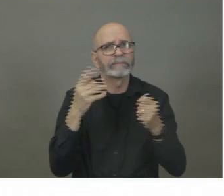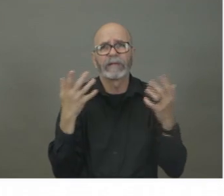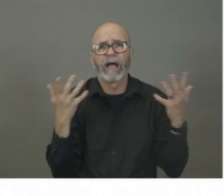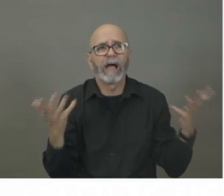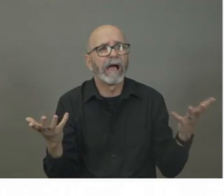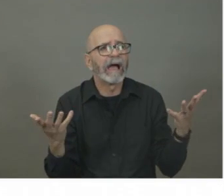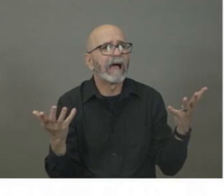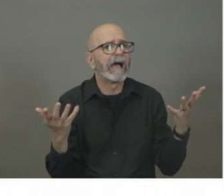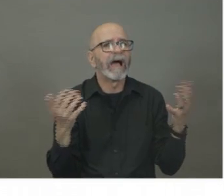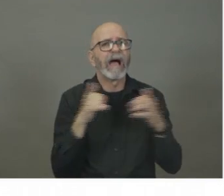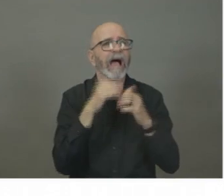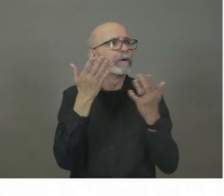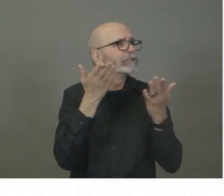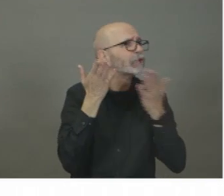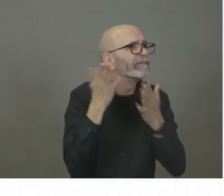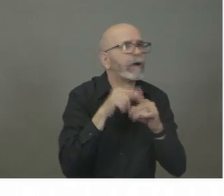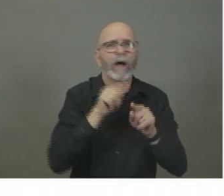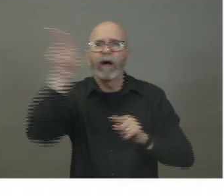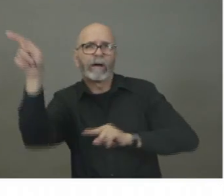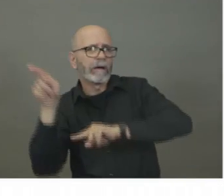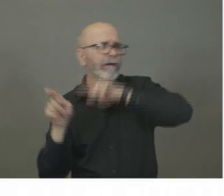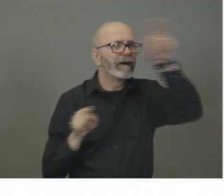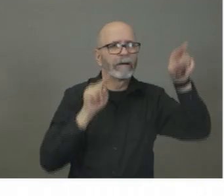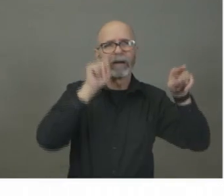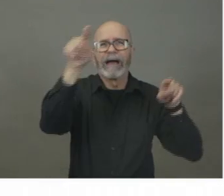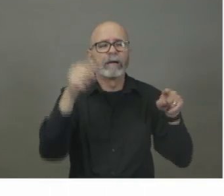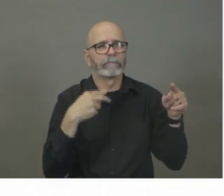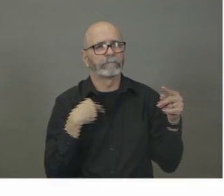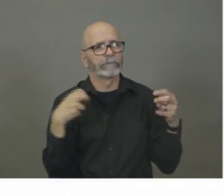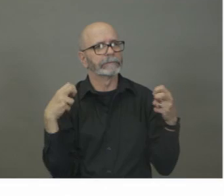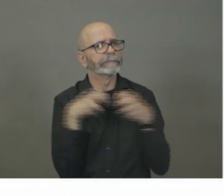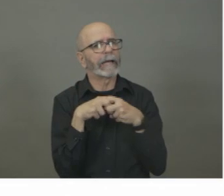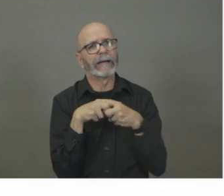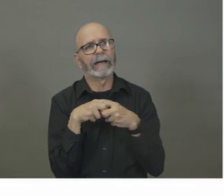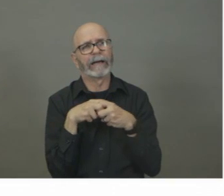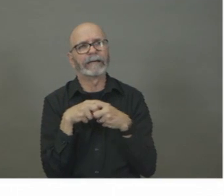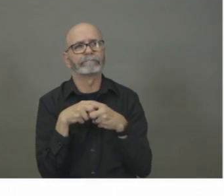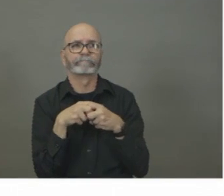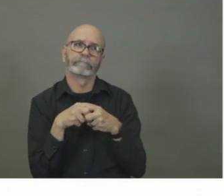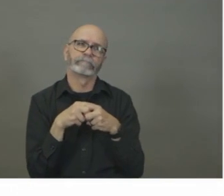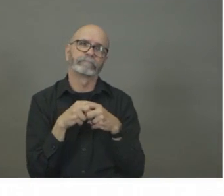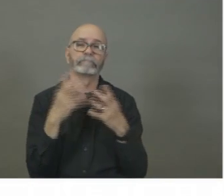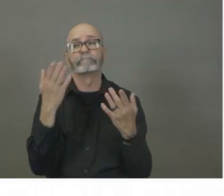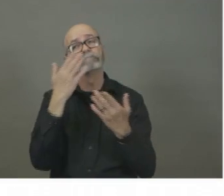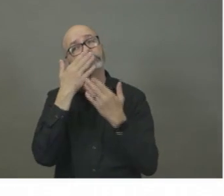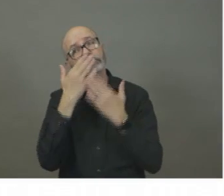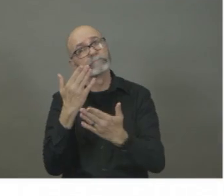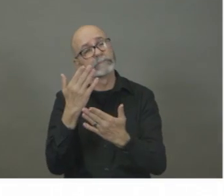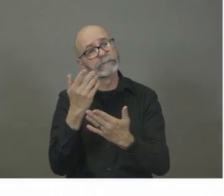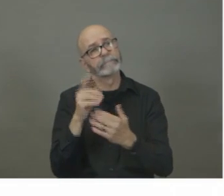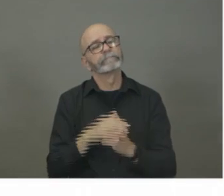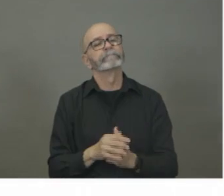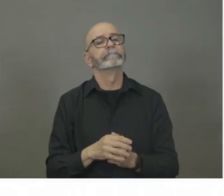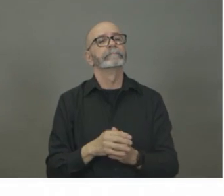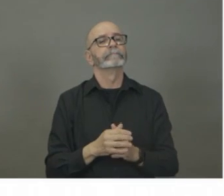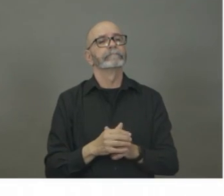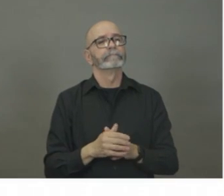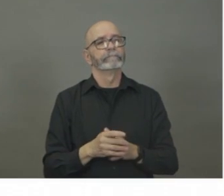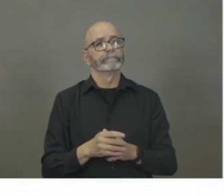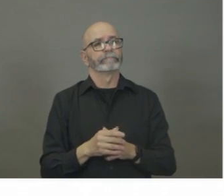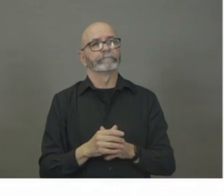required? Well, think the, uh, thank you, uh, for the question. I think the, uh, strategy of, uh,